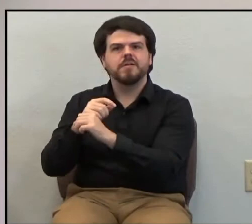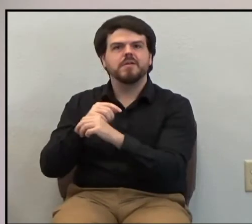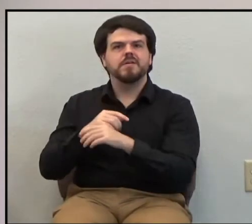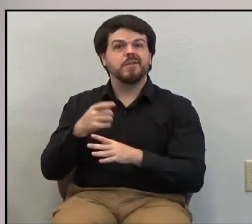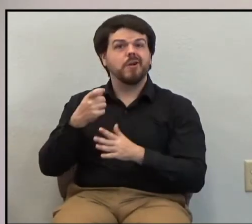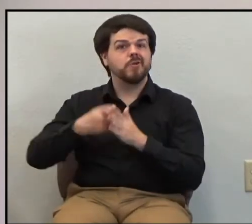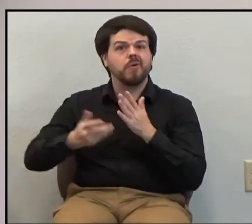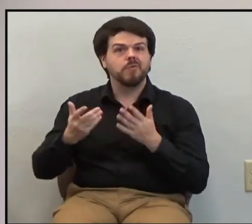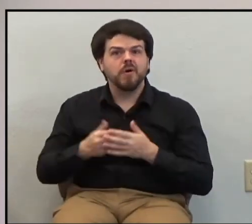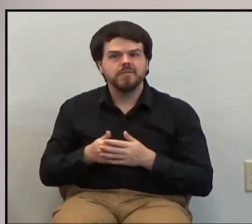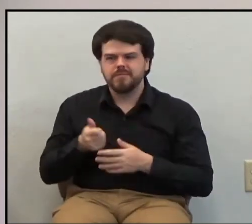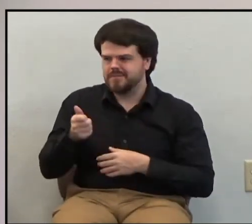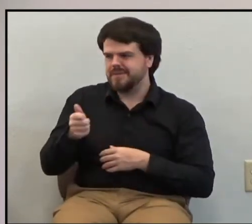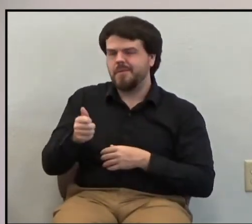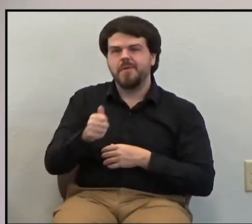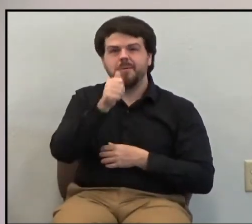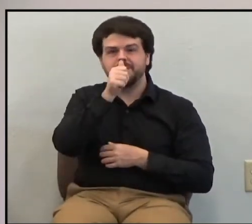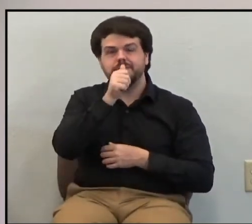personal suffering.